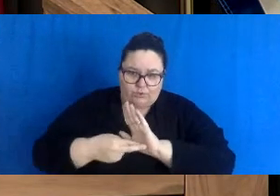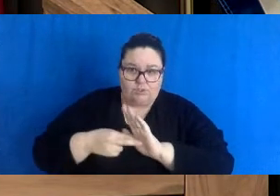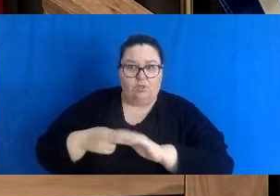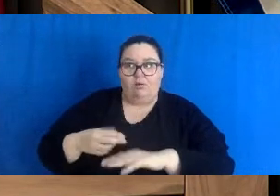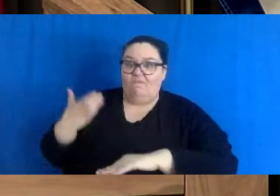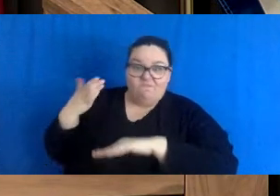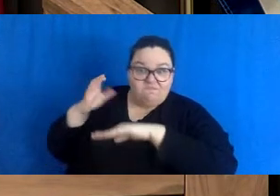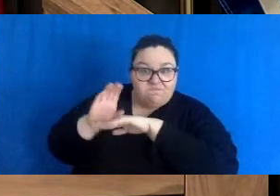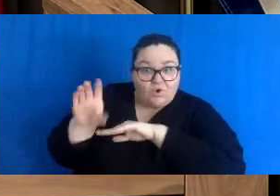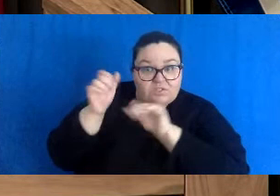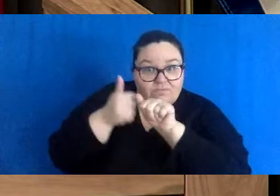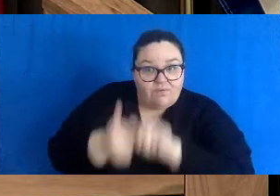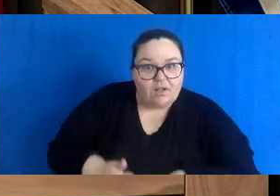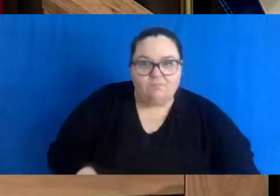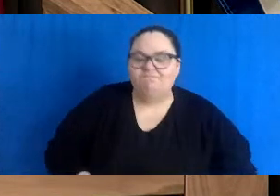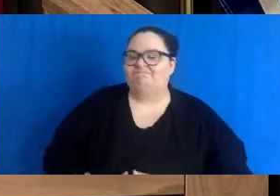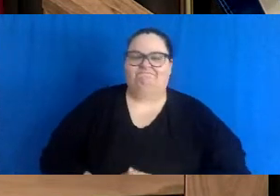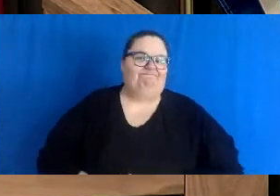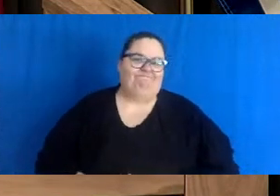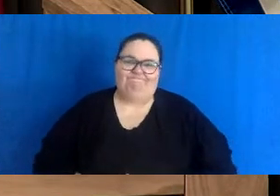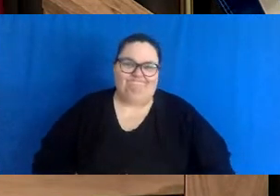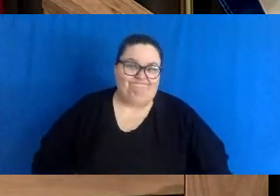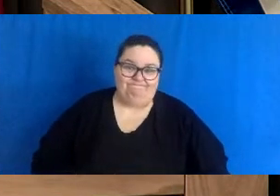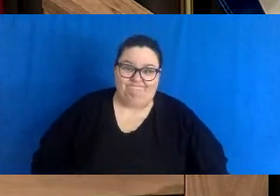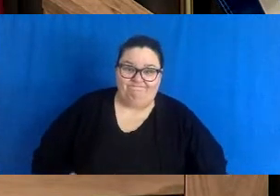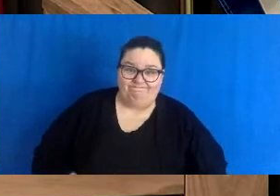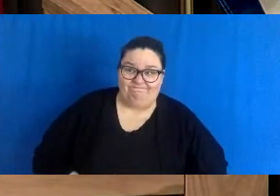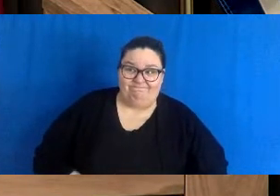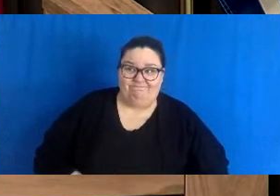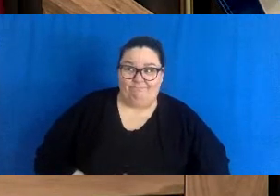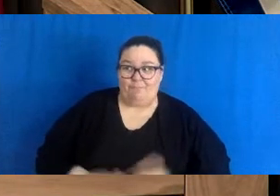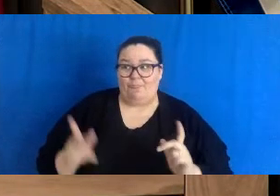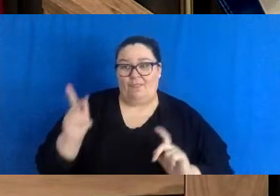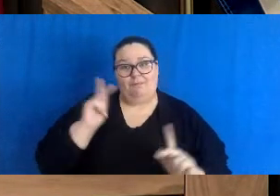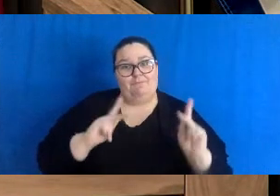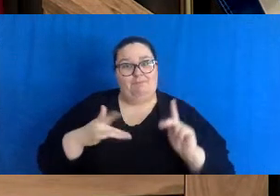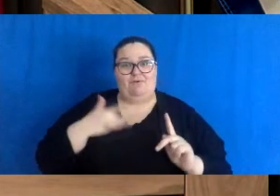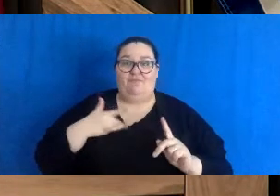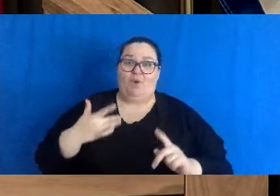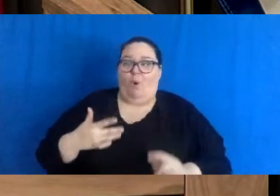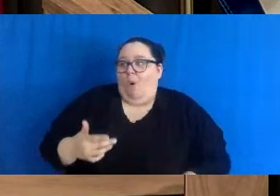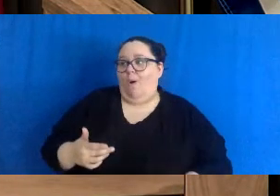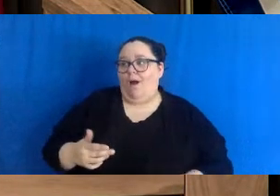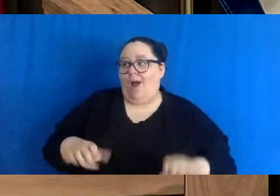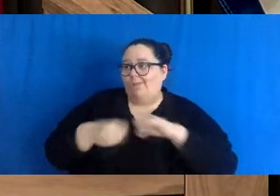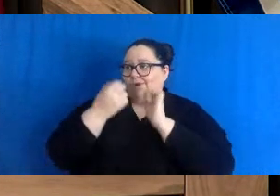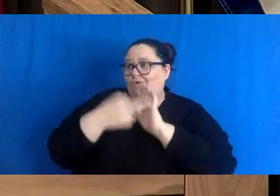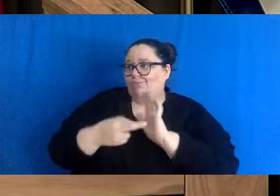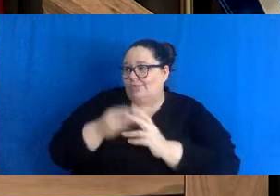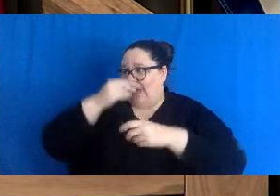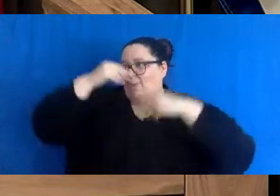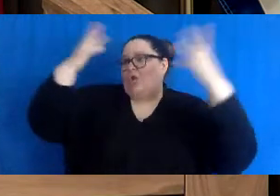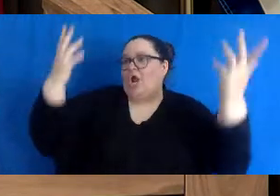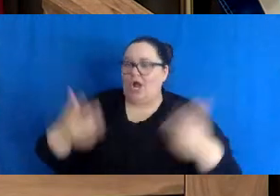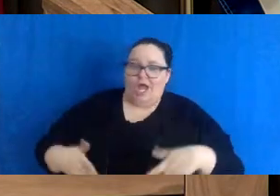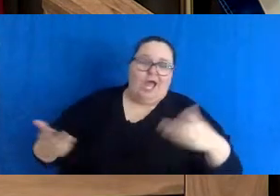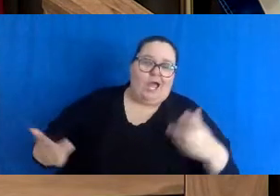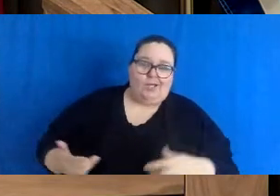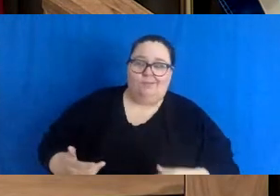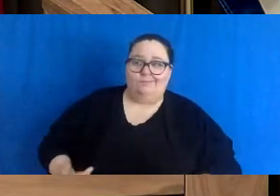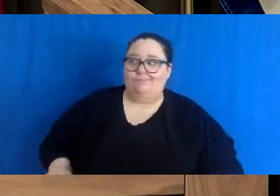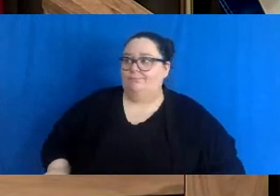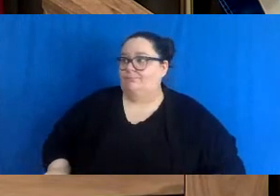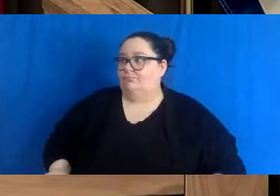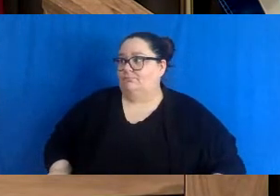rules in a way that will catch everyone and if people feel good about violating the rules or causing an outbreak and maybe someone else in